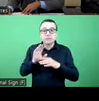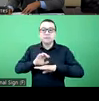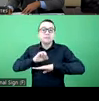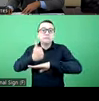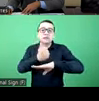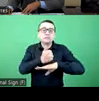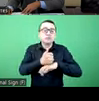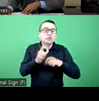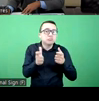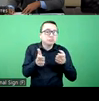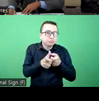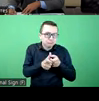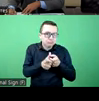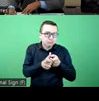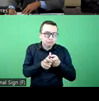private insurance.